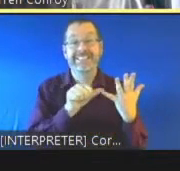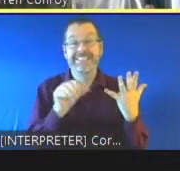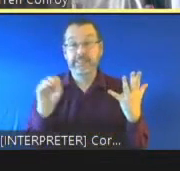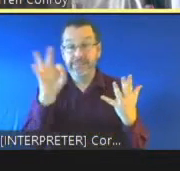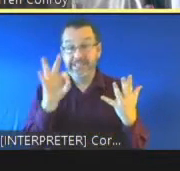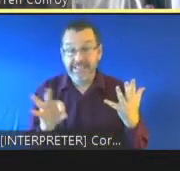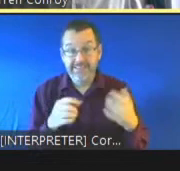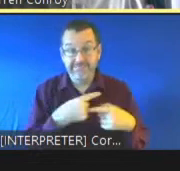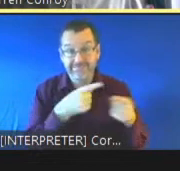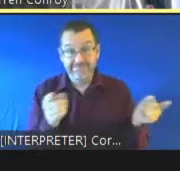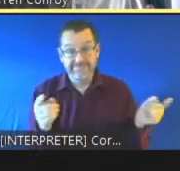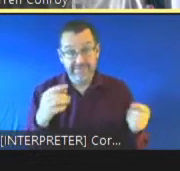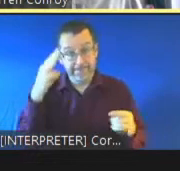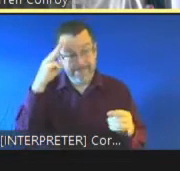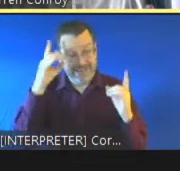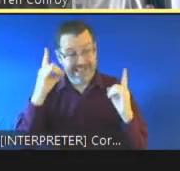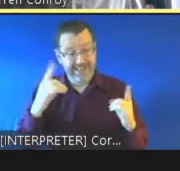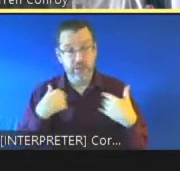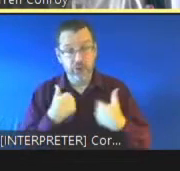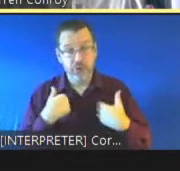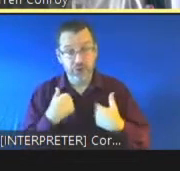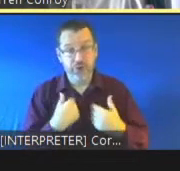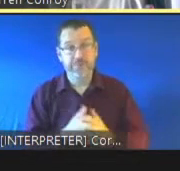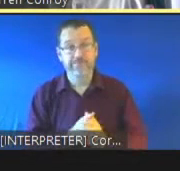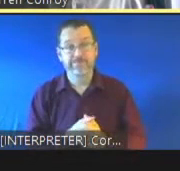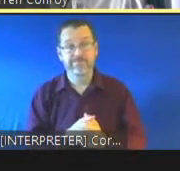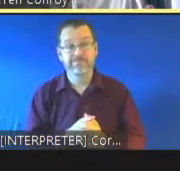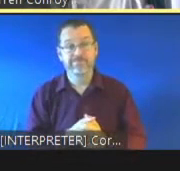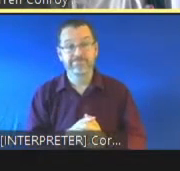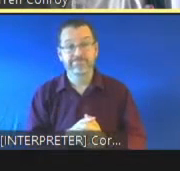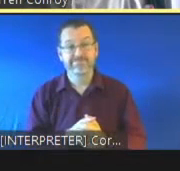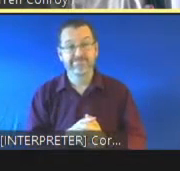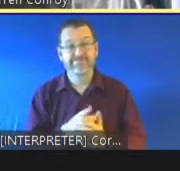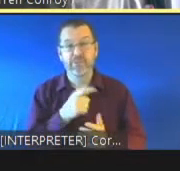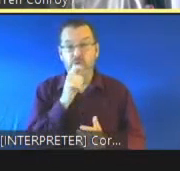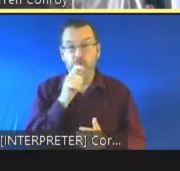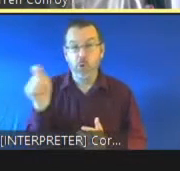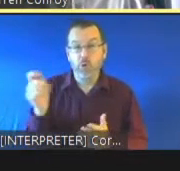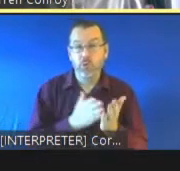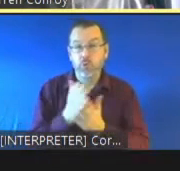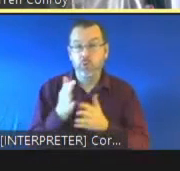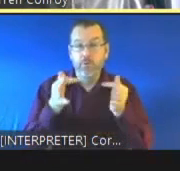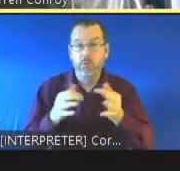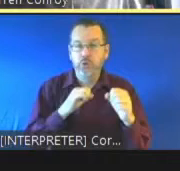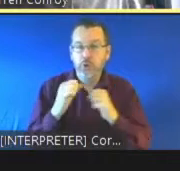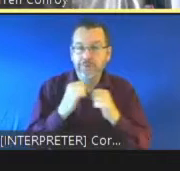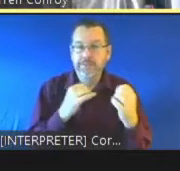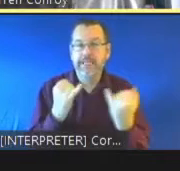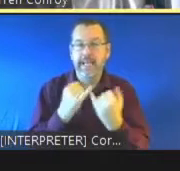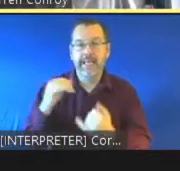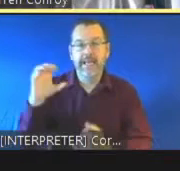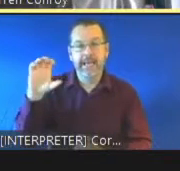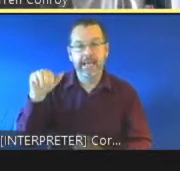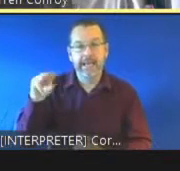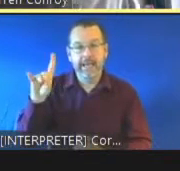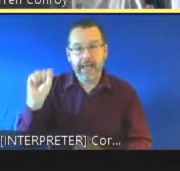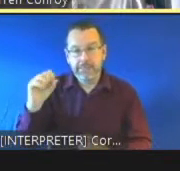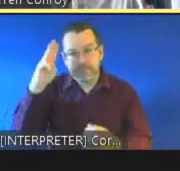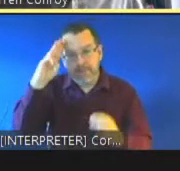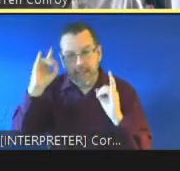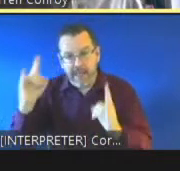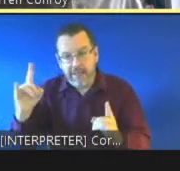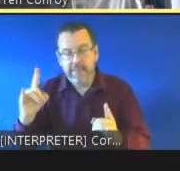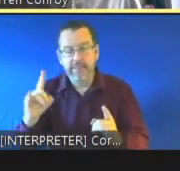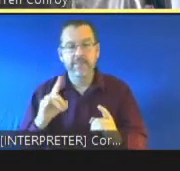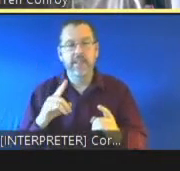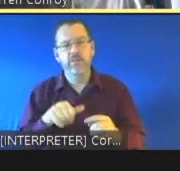would have engaged in the formal um services through cams and the likes of informal services then where